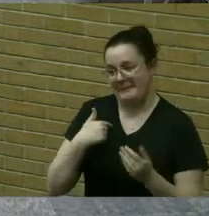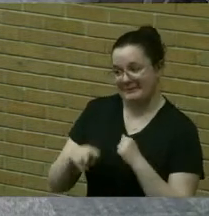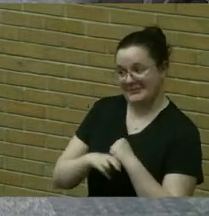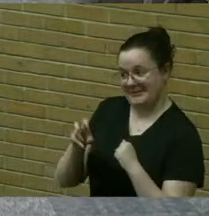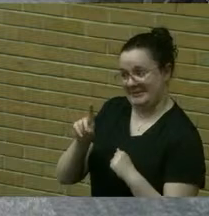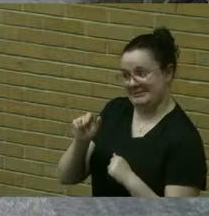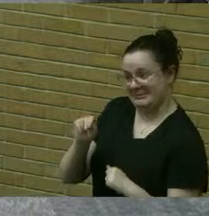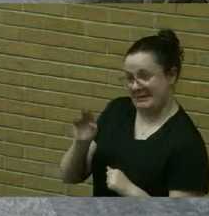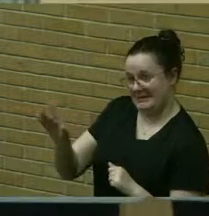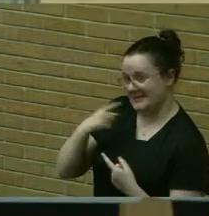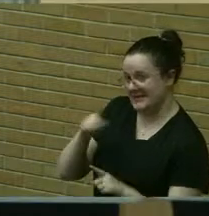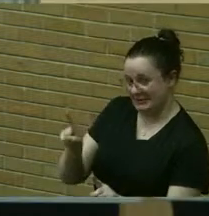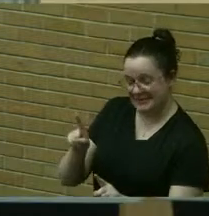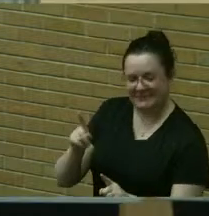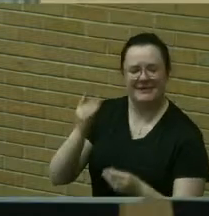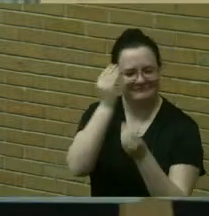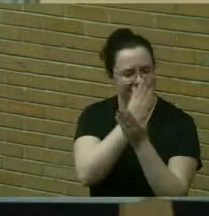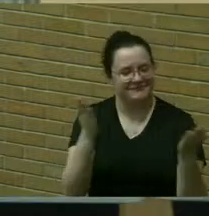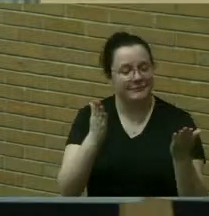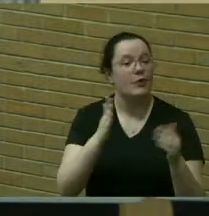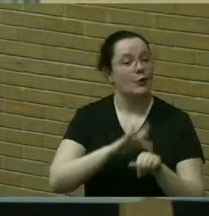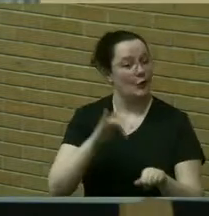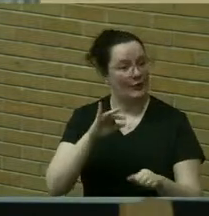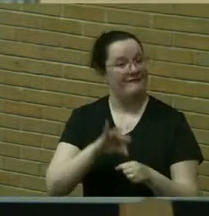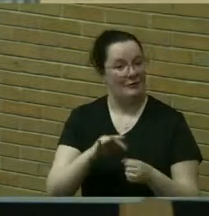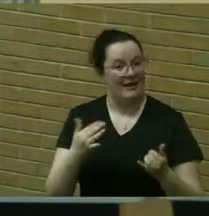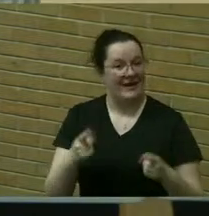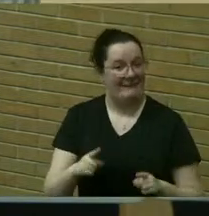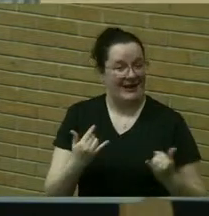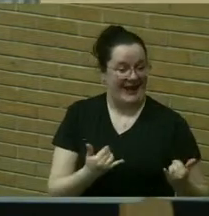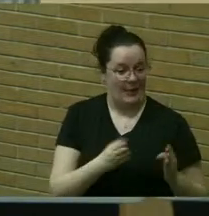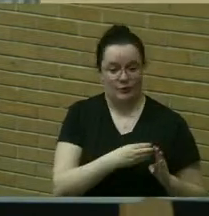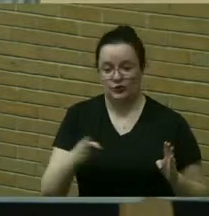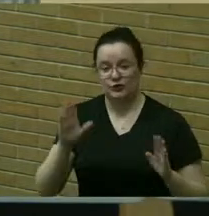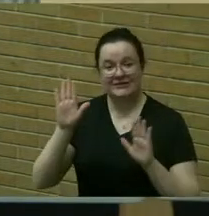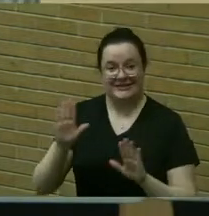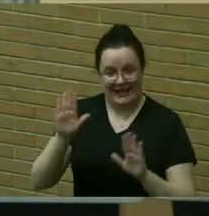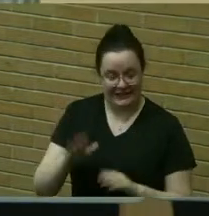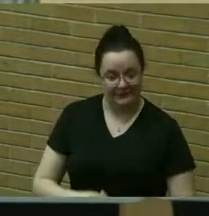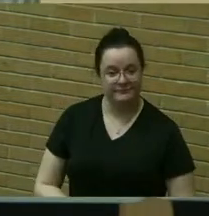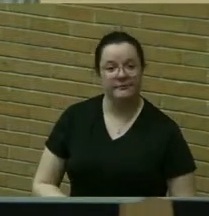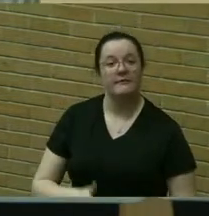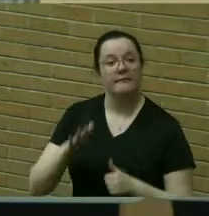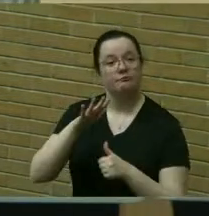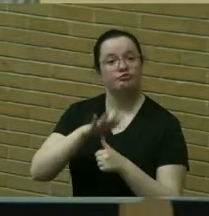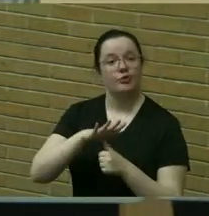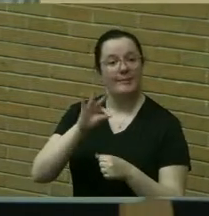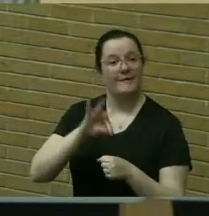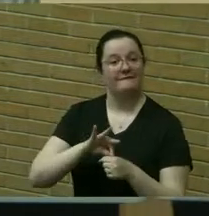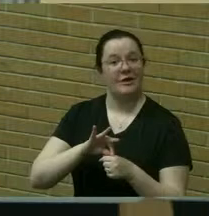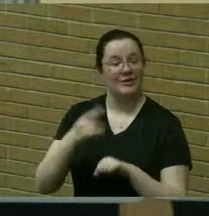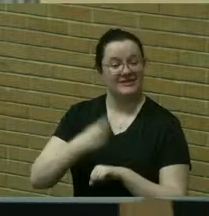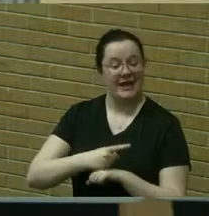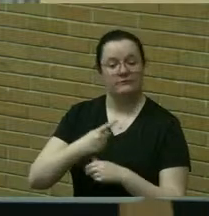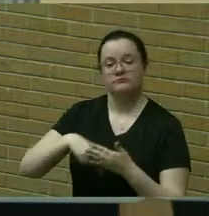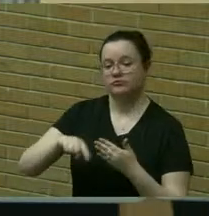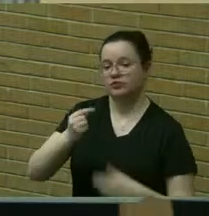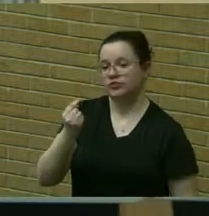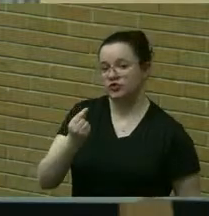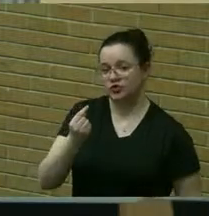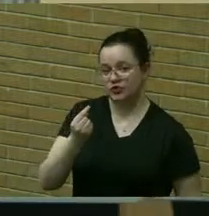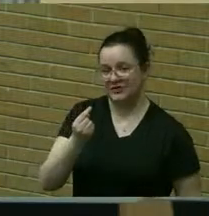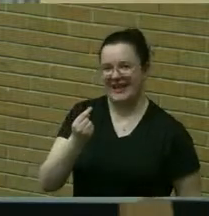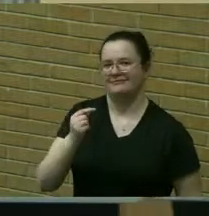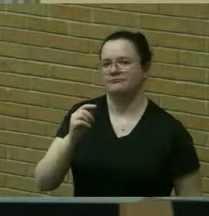now um uh through sunday primary day itself is next tuesday the second uh